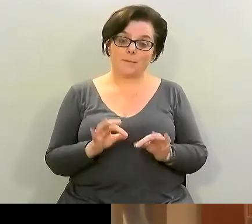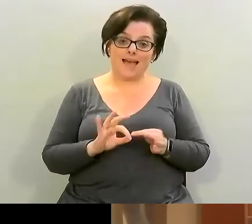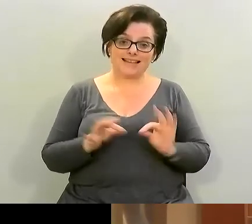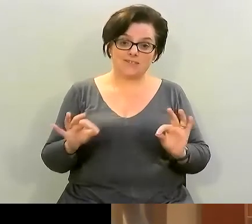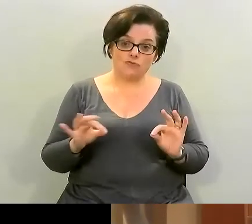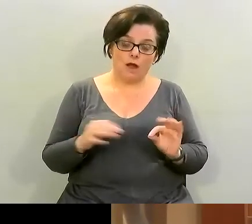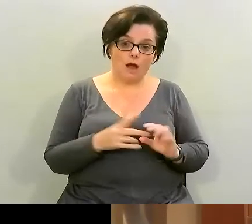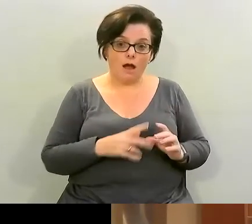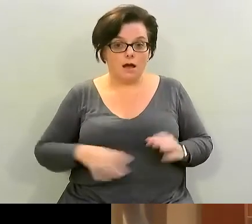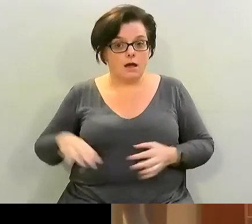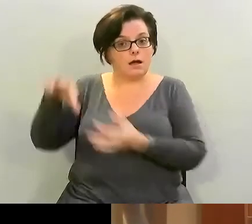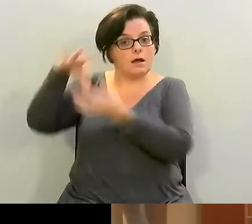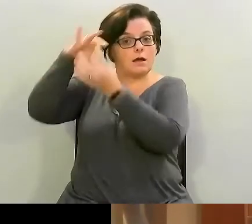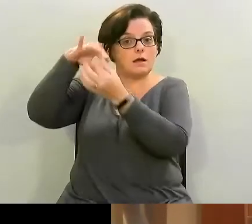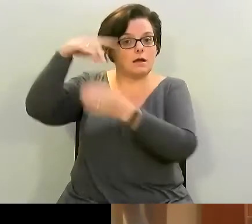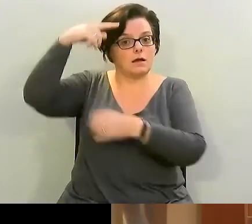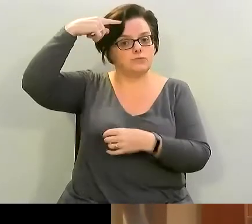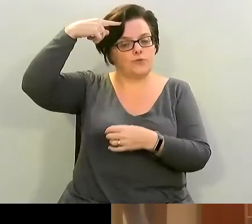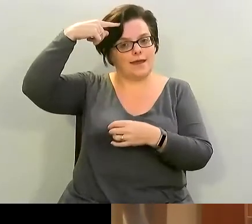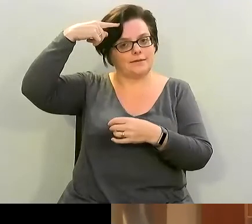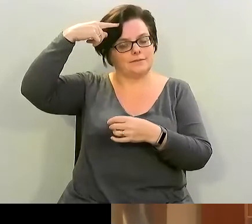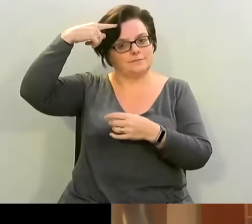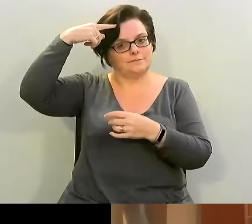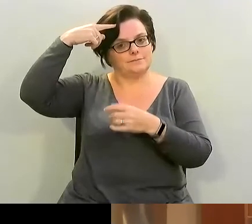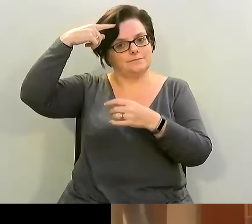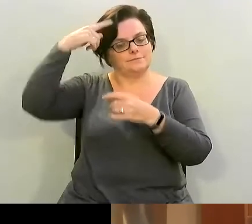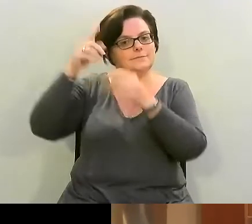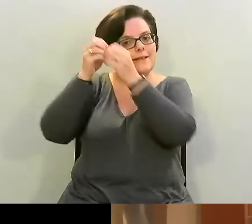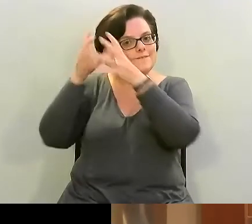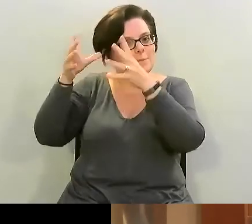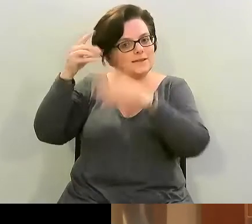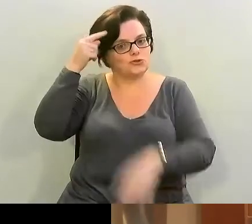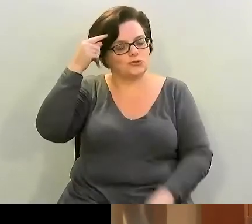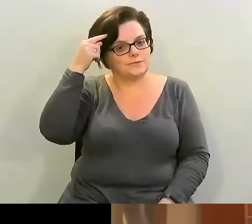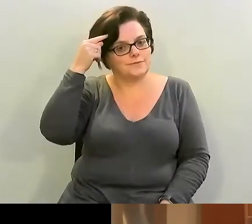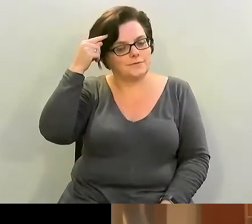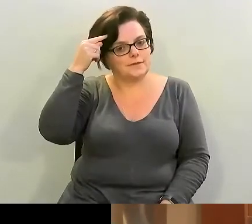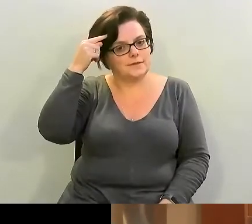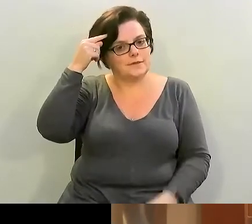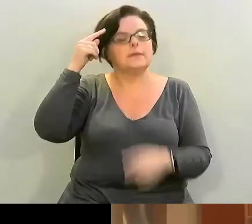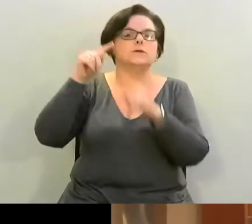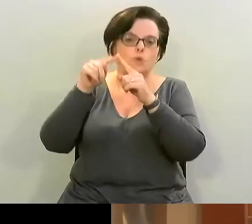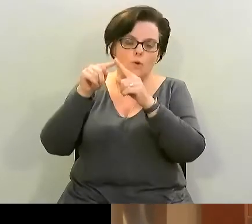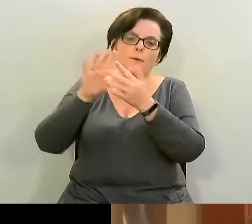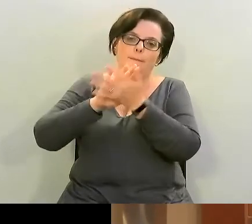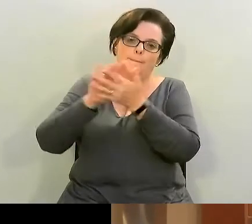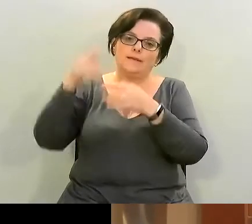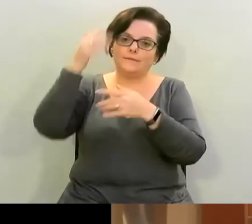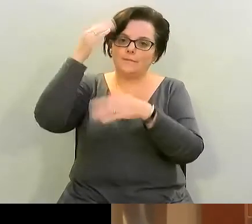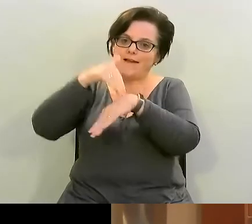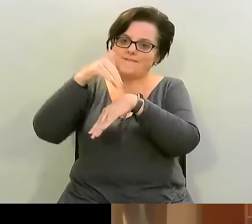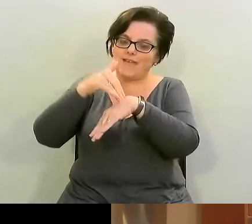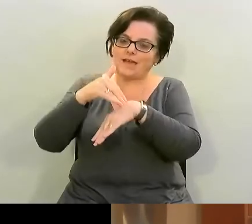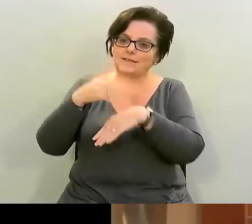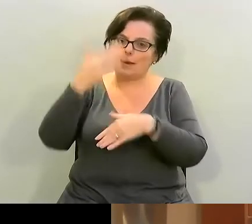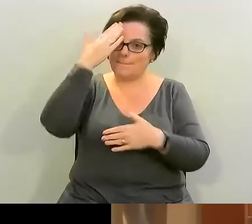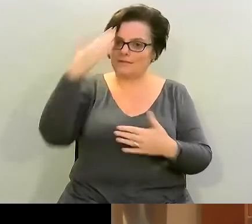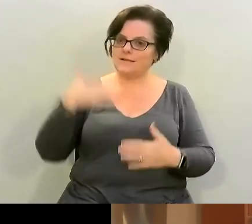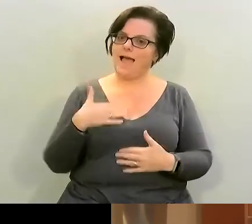otherwise called neuroinflammation and that's really when symptoms start to act up for people with mental well-being